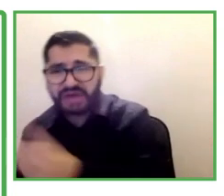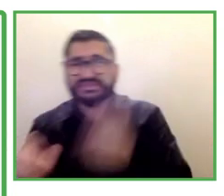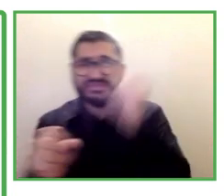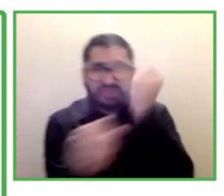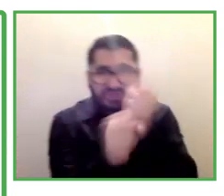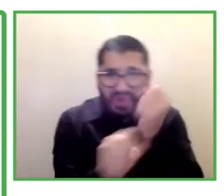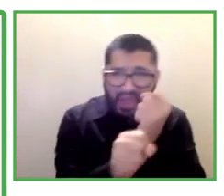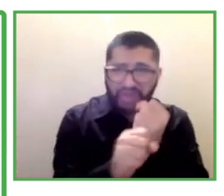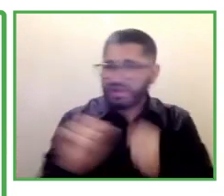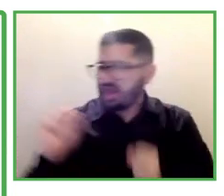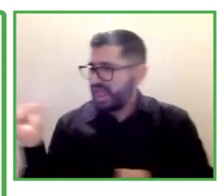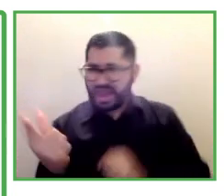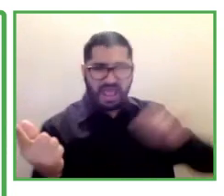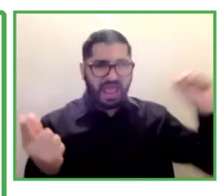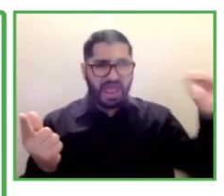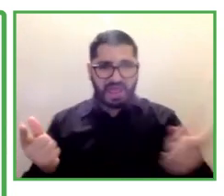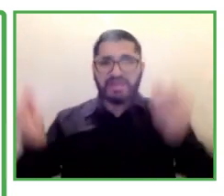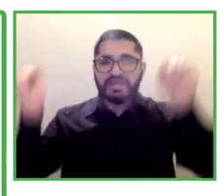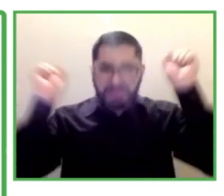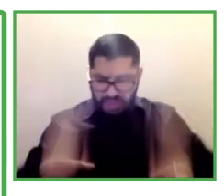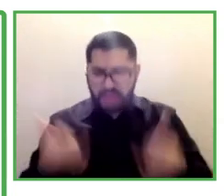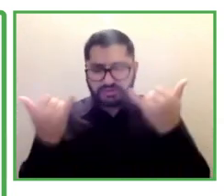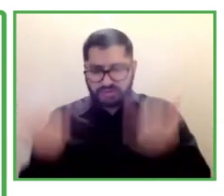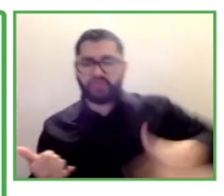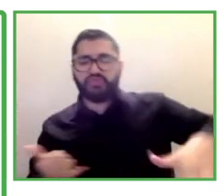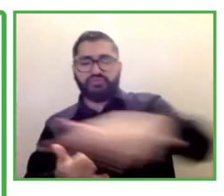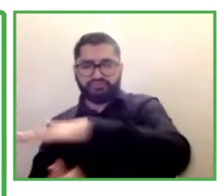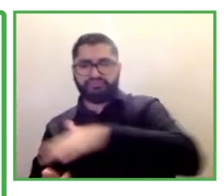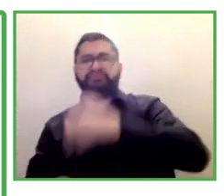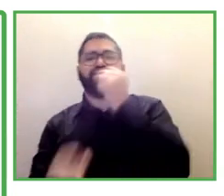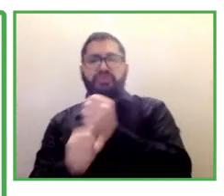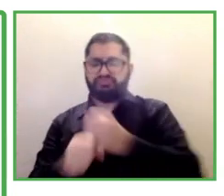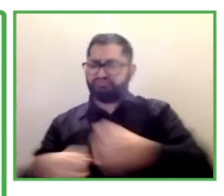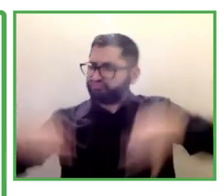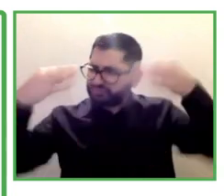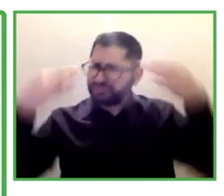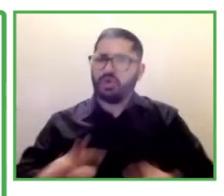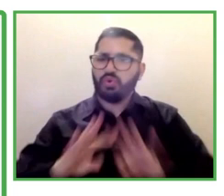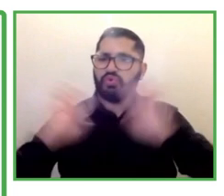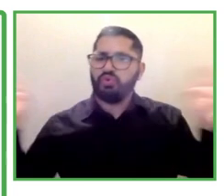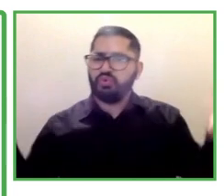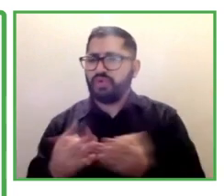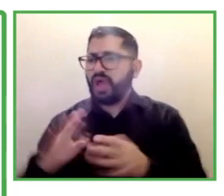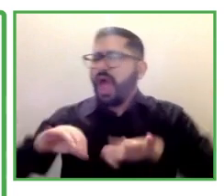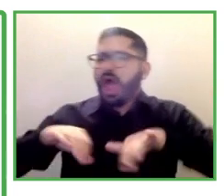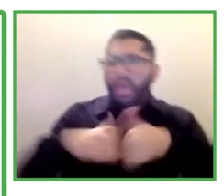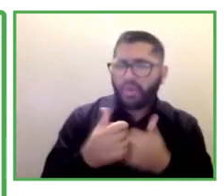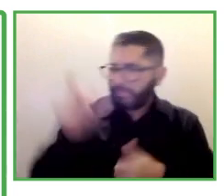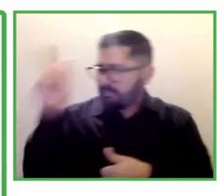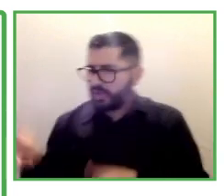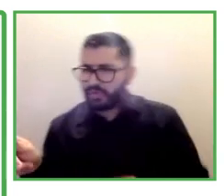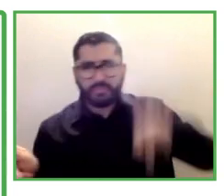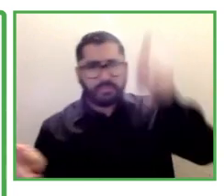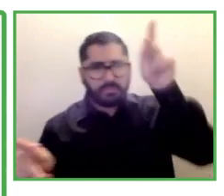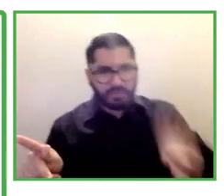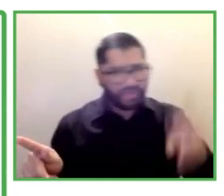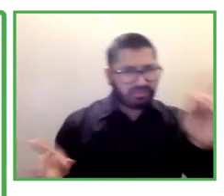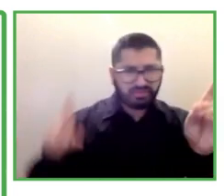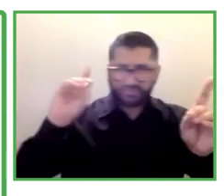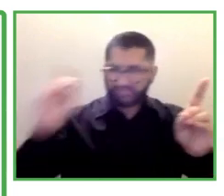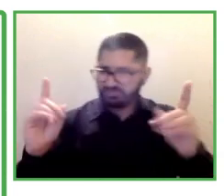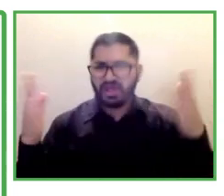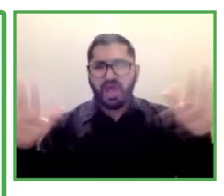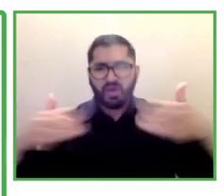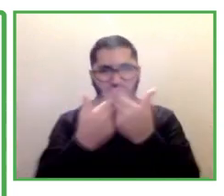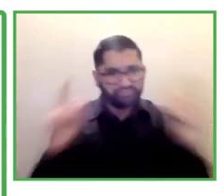I can tell you as an employer, I am the richest employer. The fact that I have such a diverse organization is a win, win, win for us